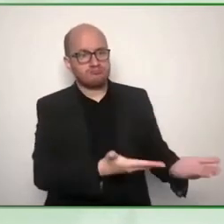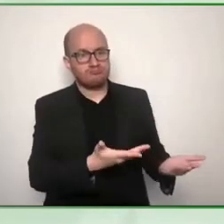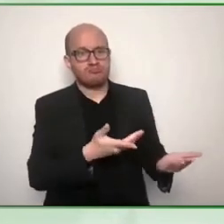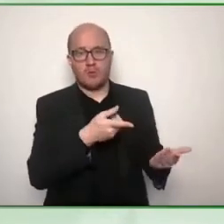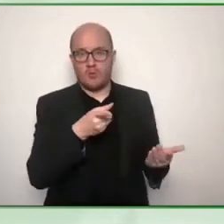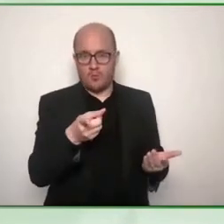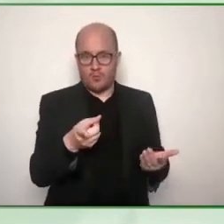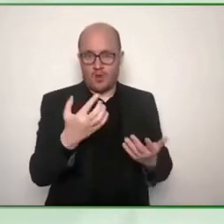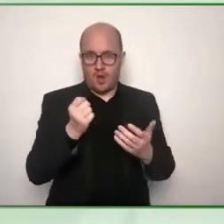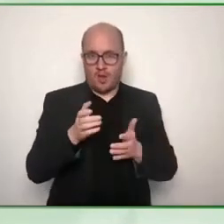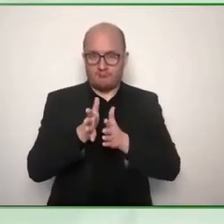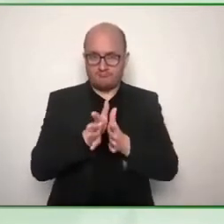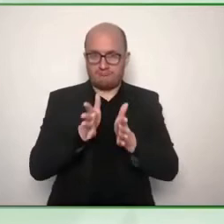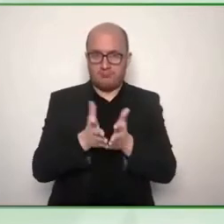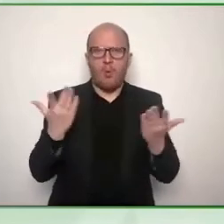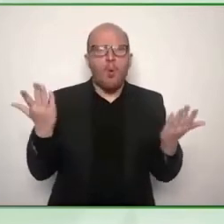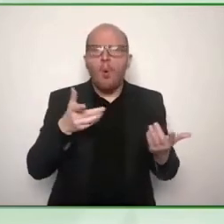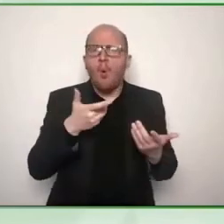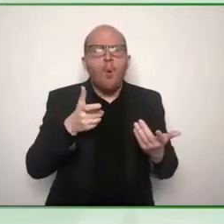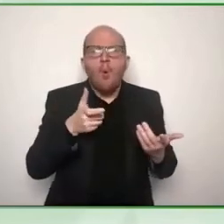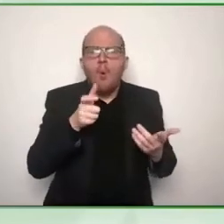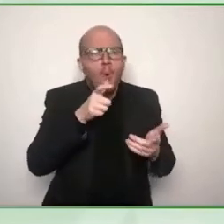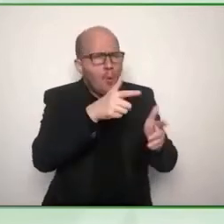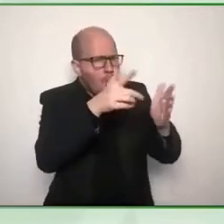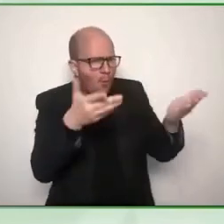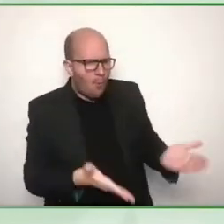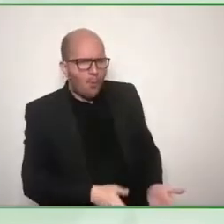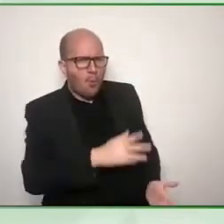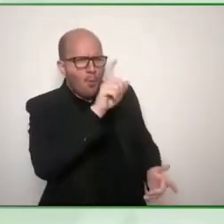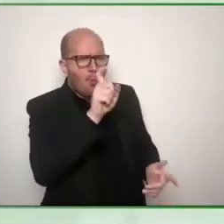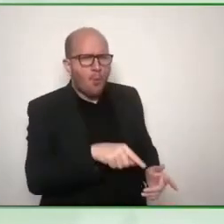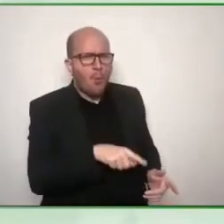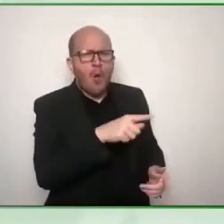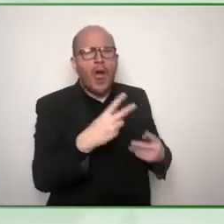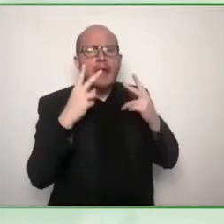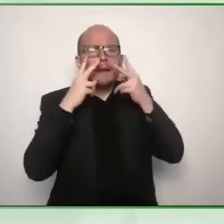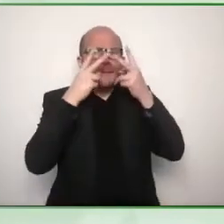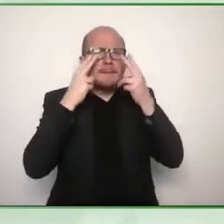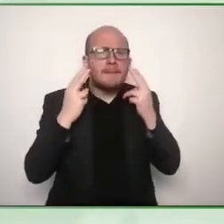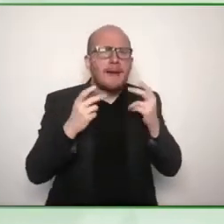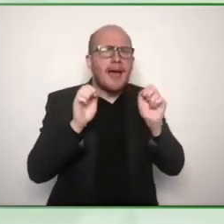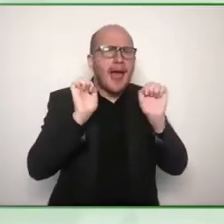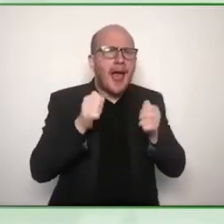introduce yourself and also visually describe yourself to our online audience